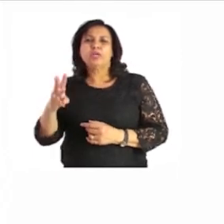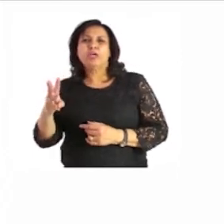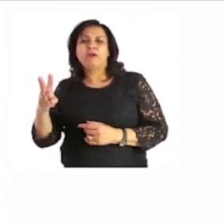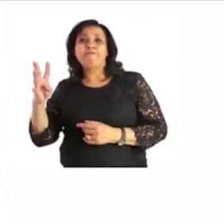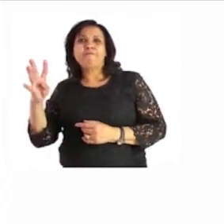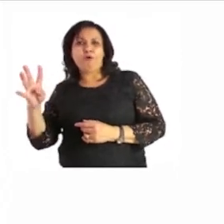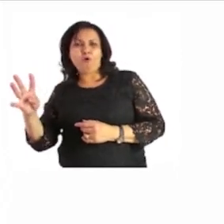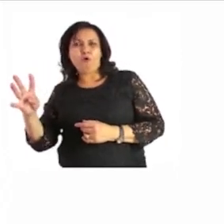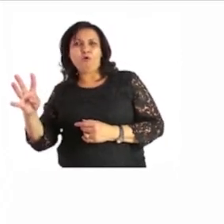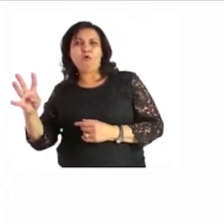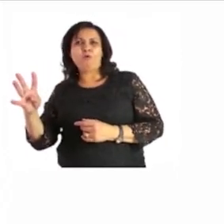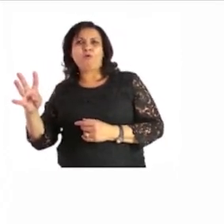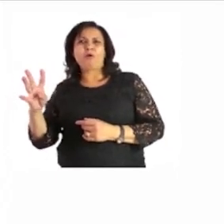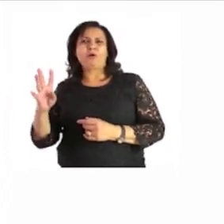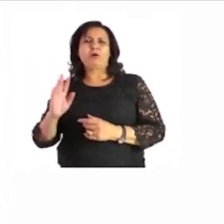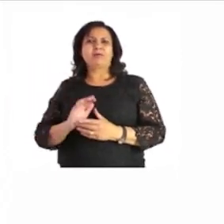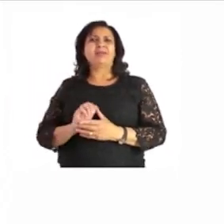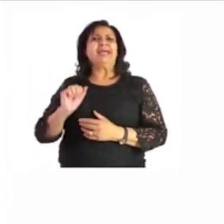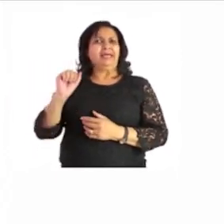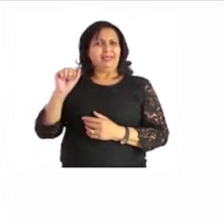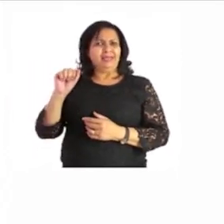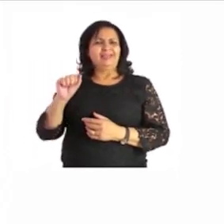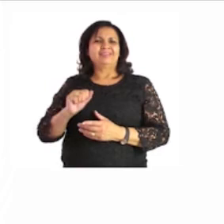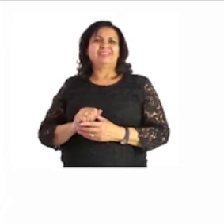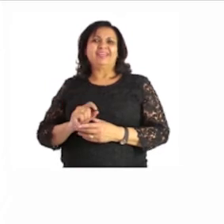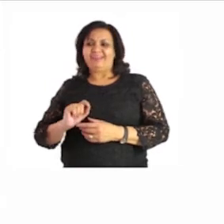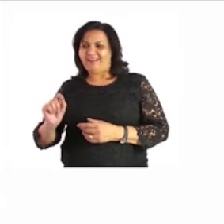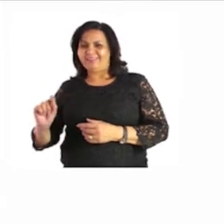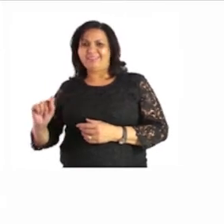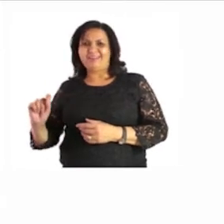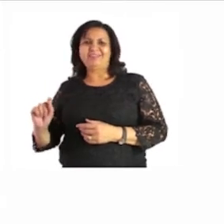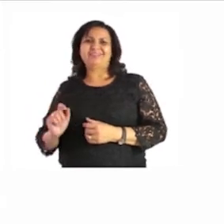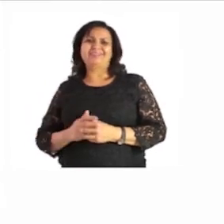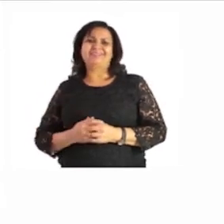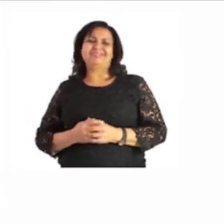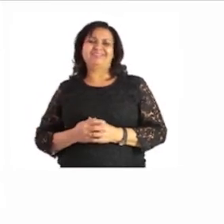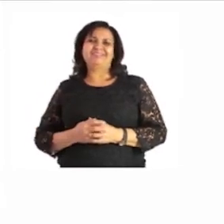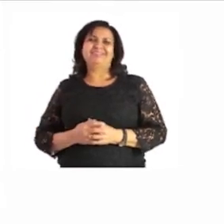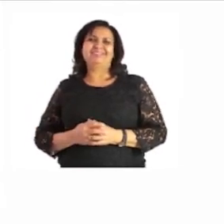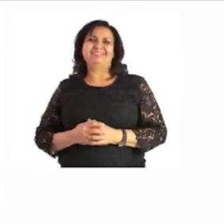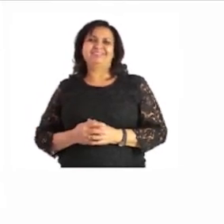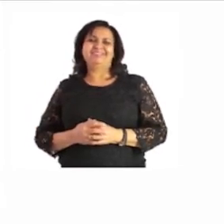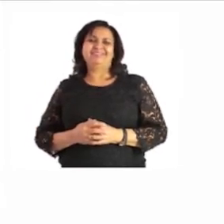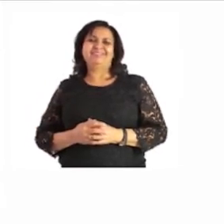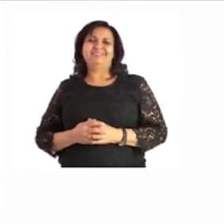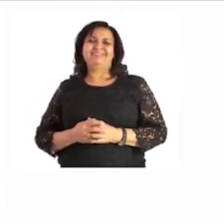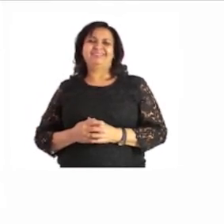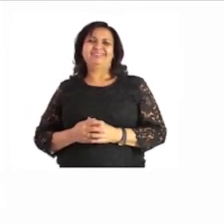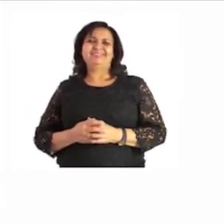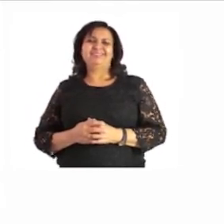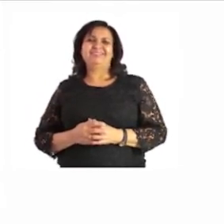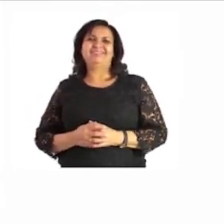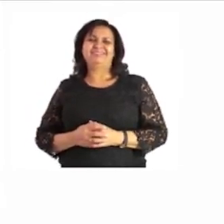four yes let's write it down and you can complete the rectangles count